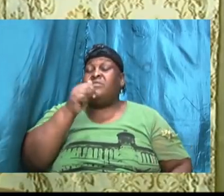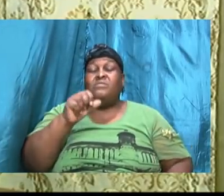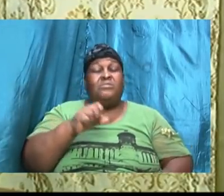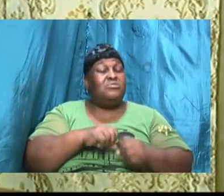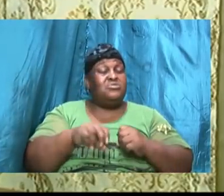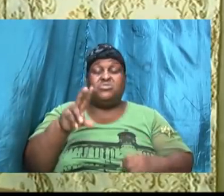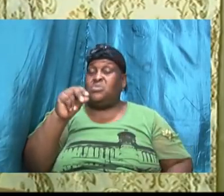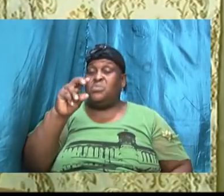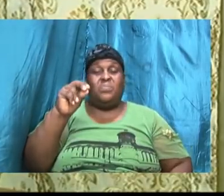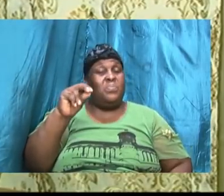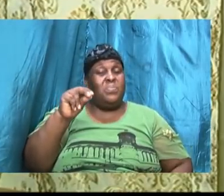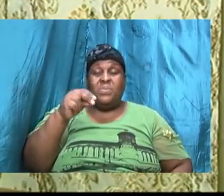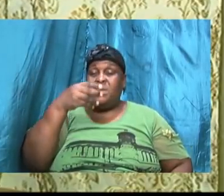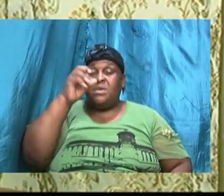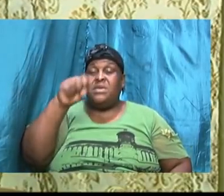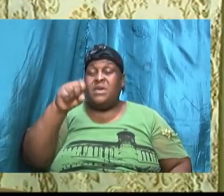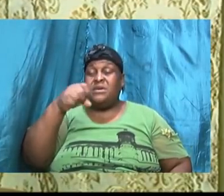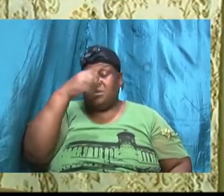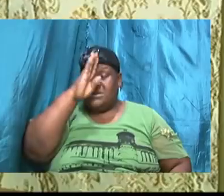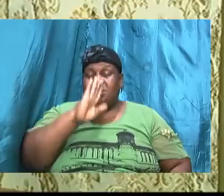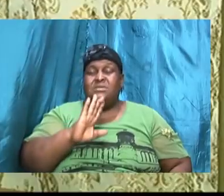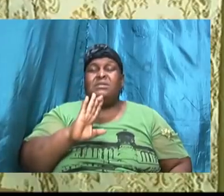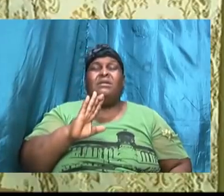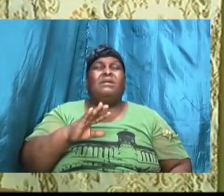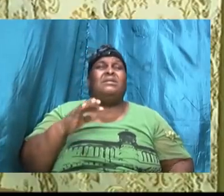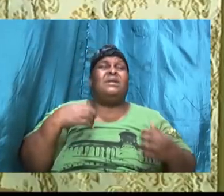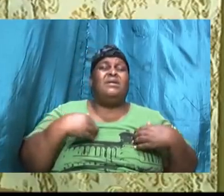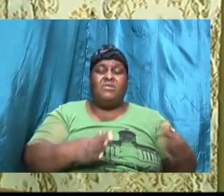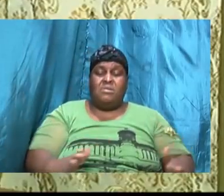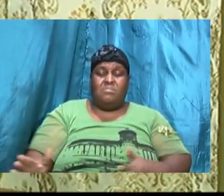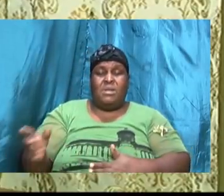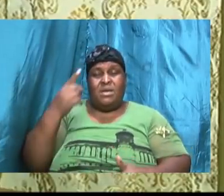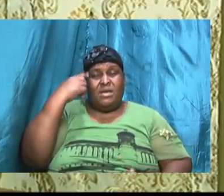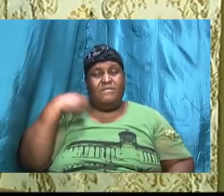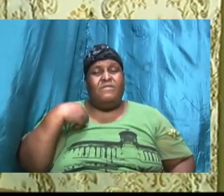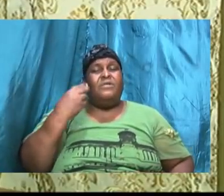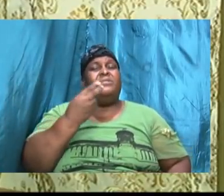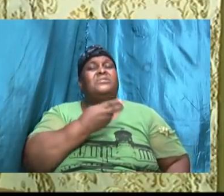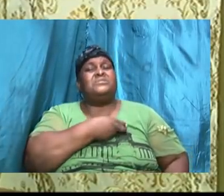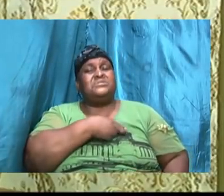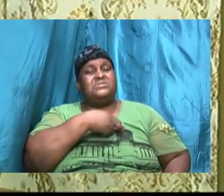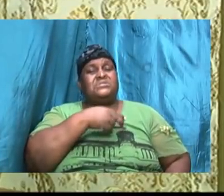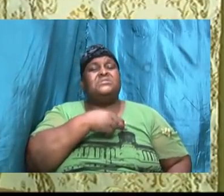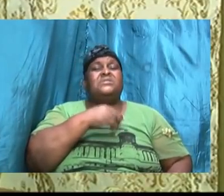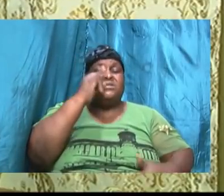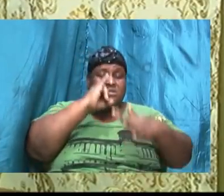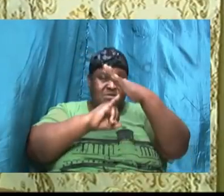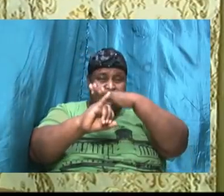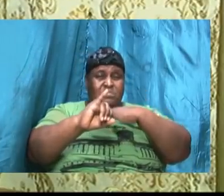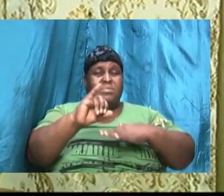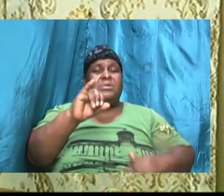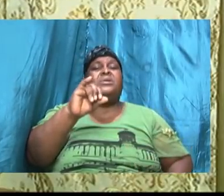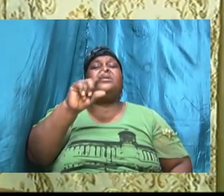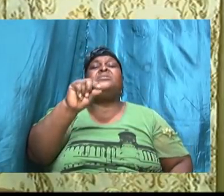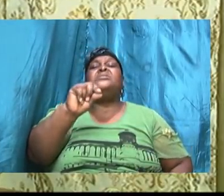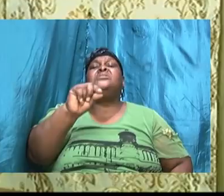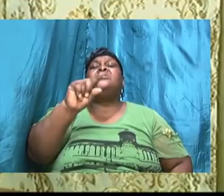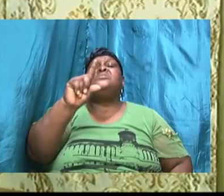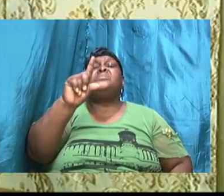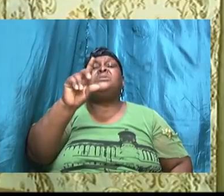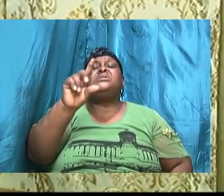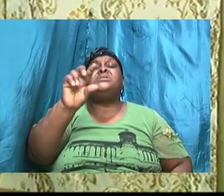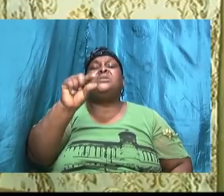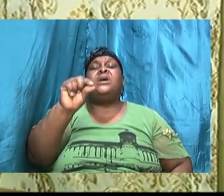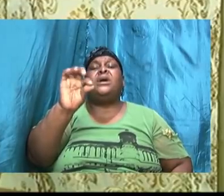yes he has a plan for us Jeremiah 29 verses 11 says for I